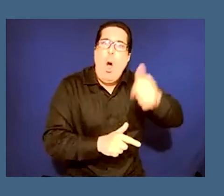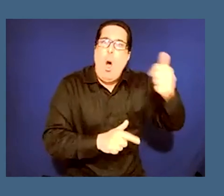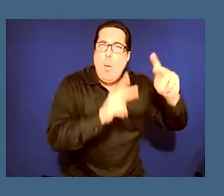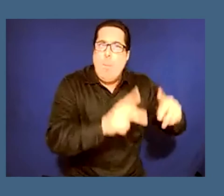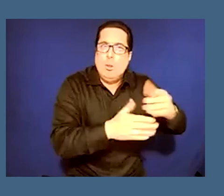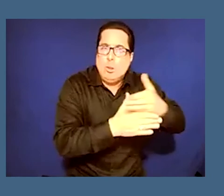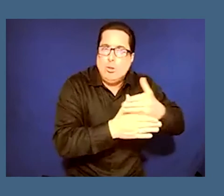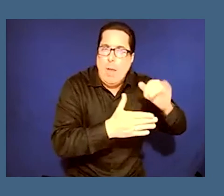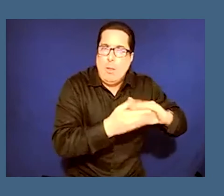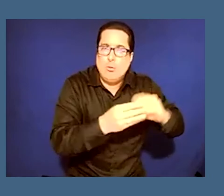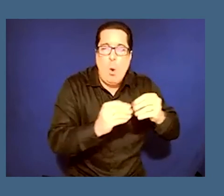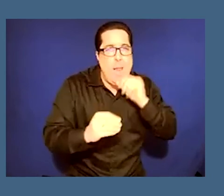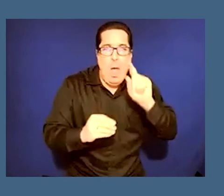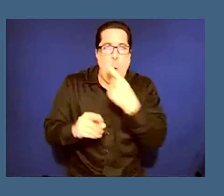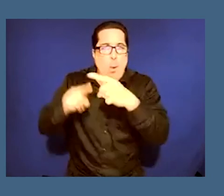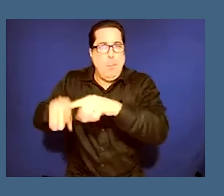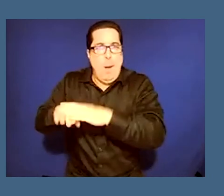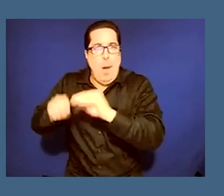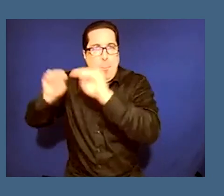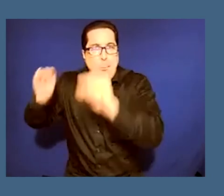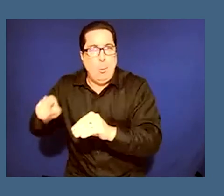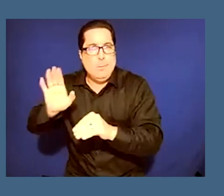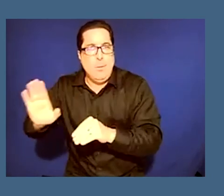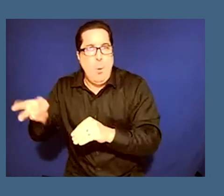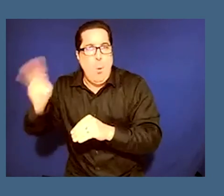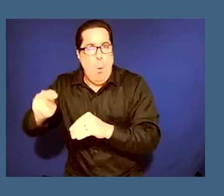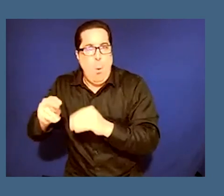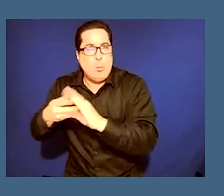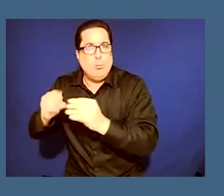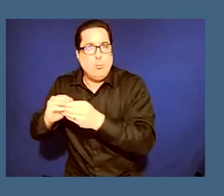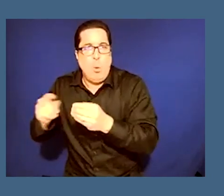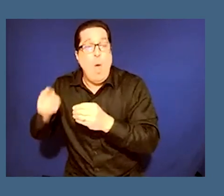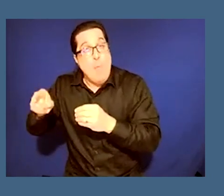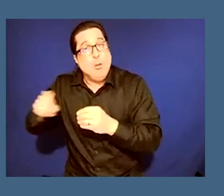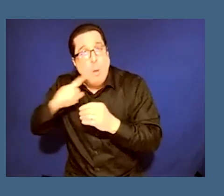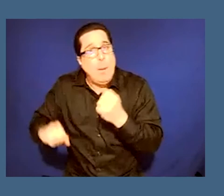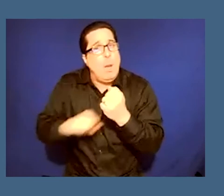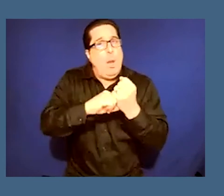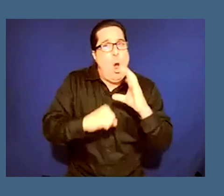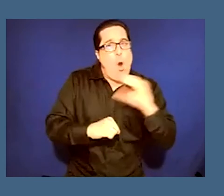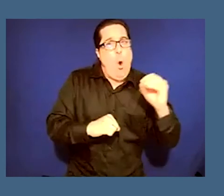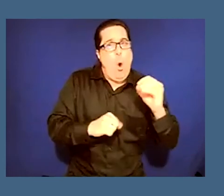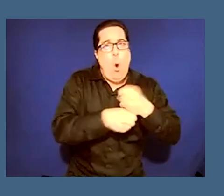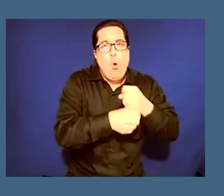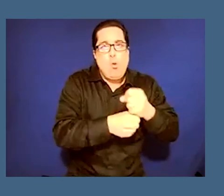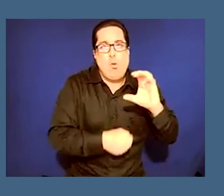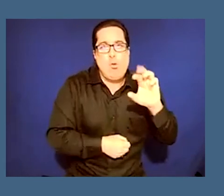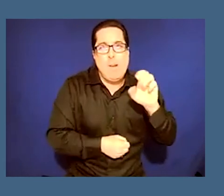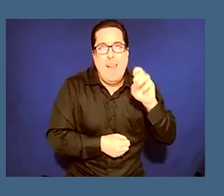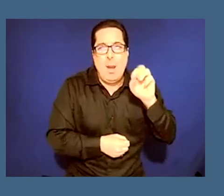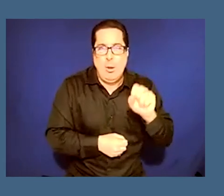don't need to only tell their own stories they need to be co-creators and to be a good co-creator you need to give linguistic physical